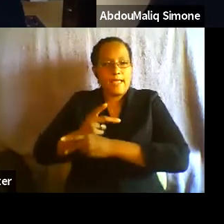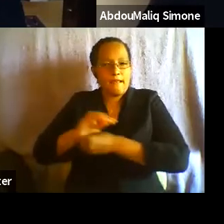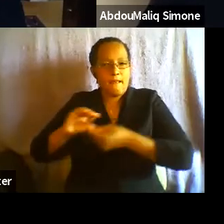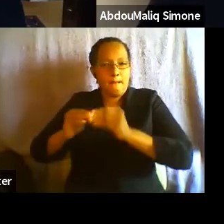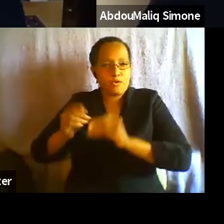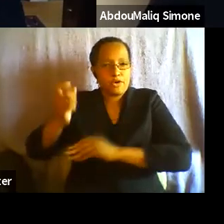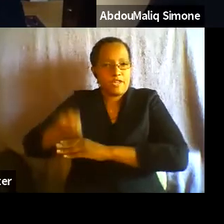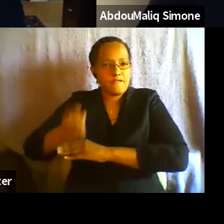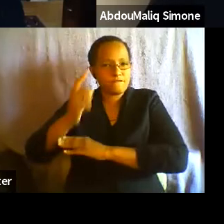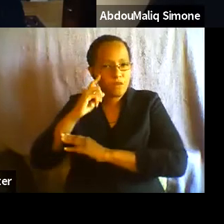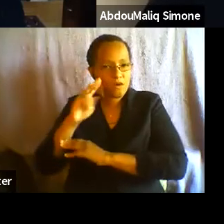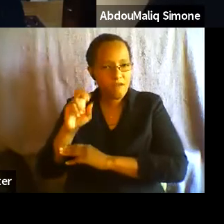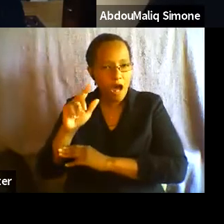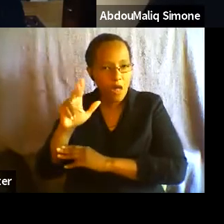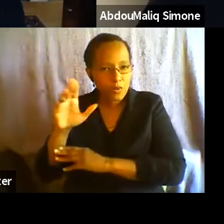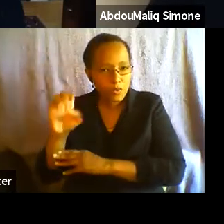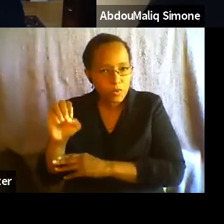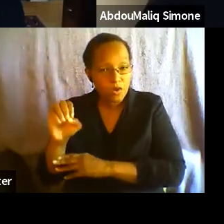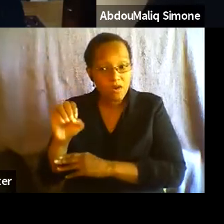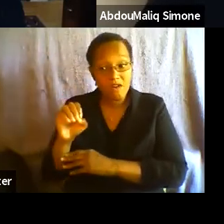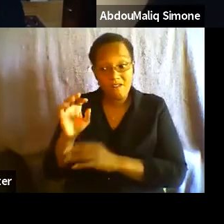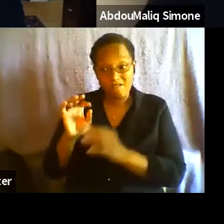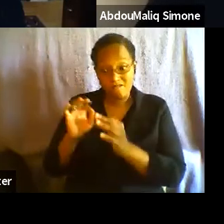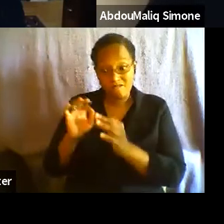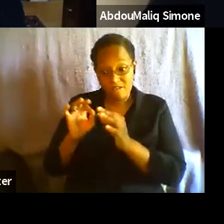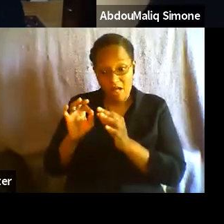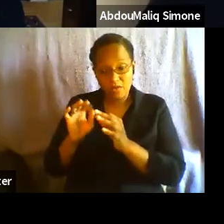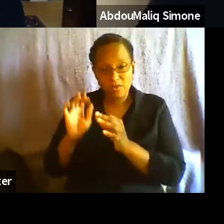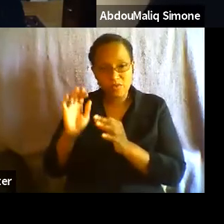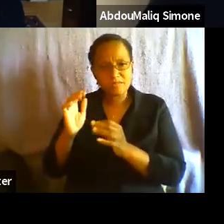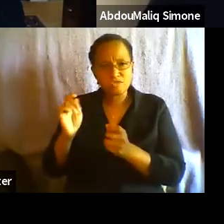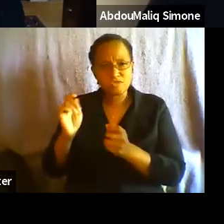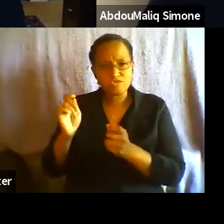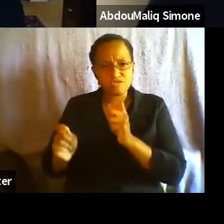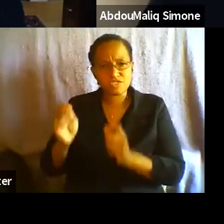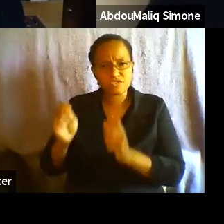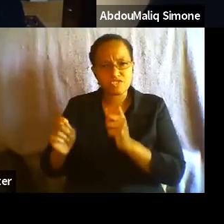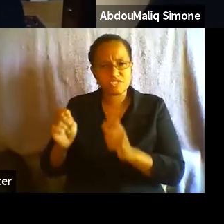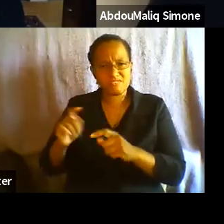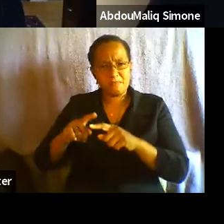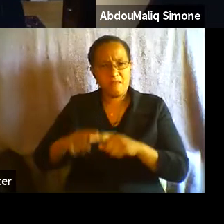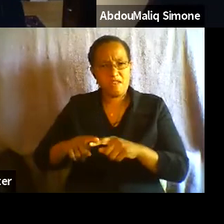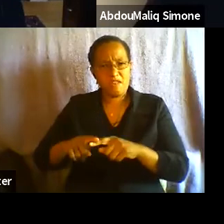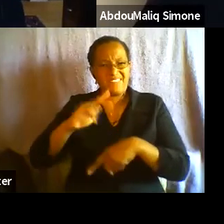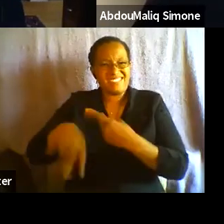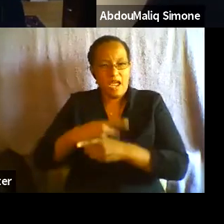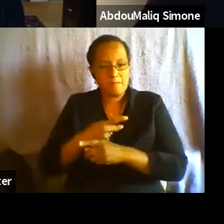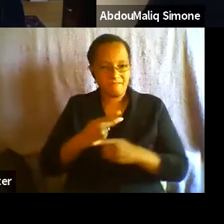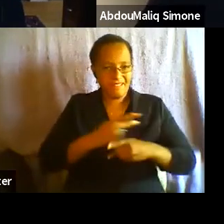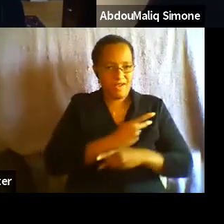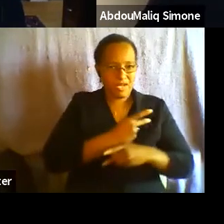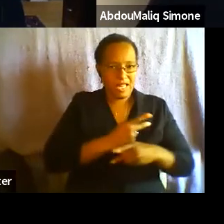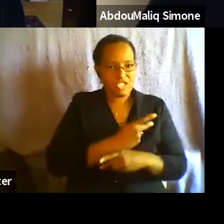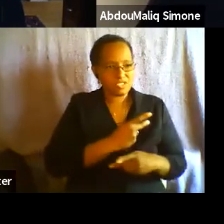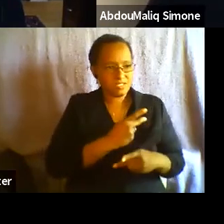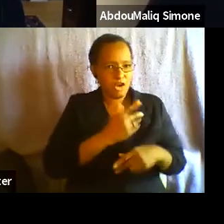shifts, uh, dependent upon the kinds of computations that are applied. So that valuation is